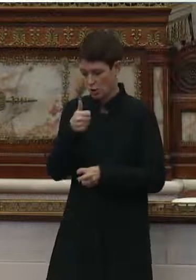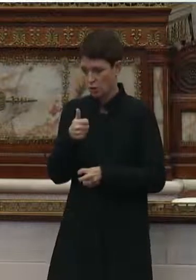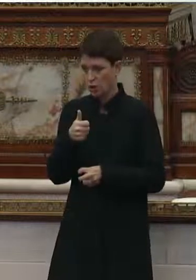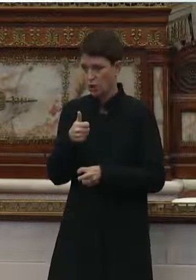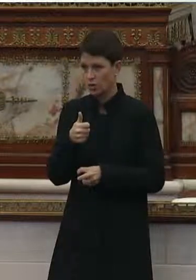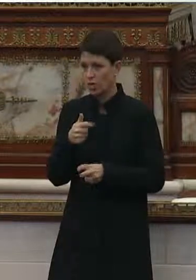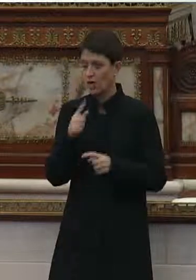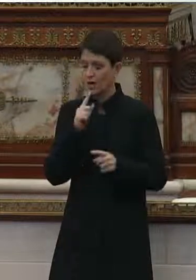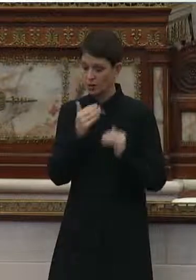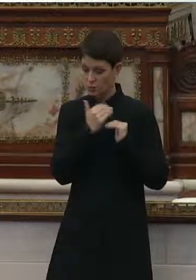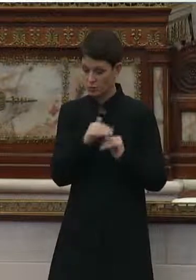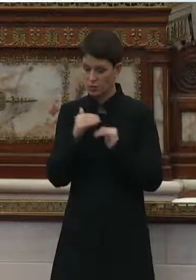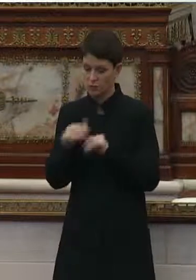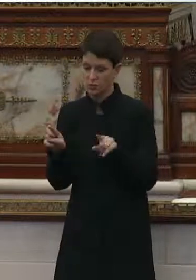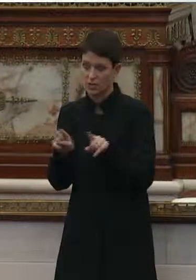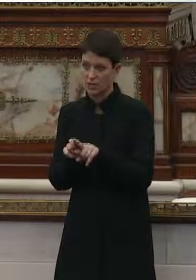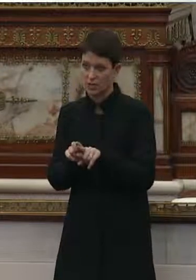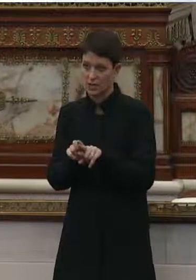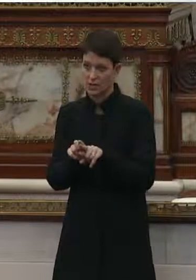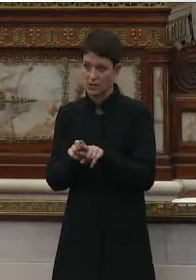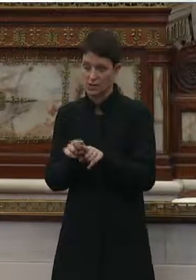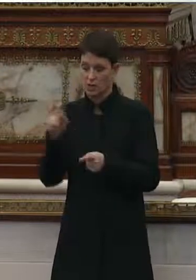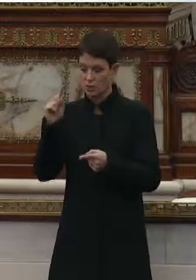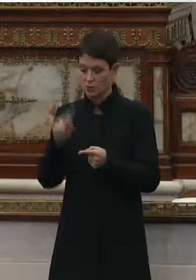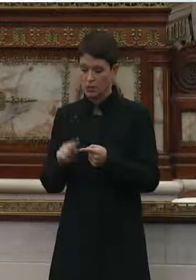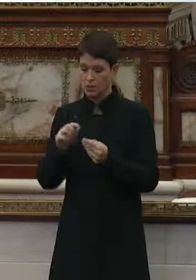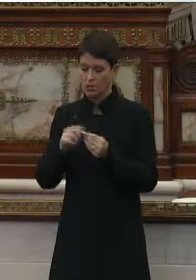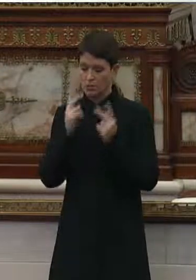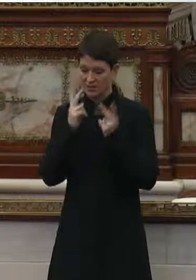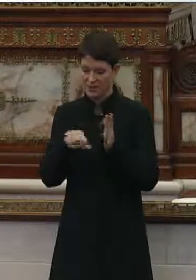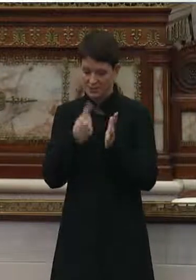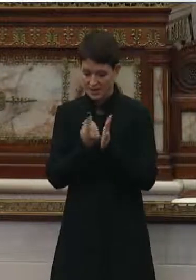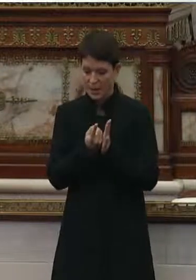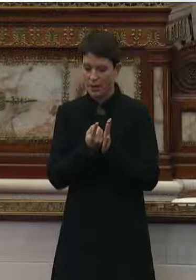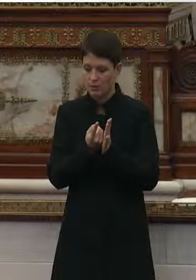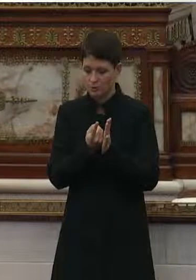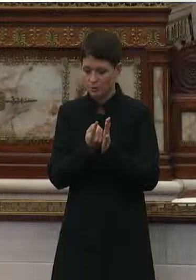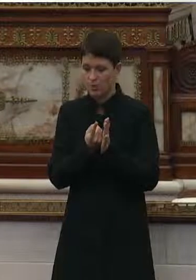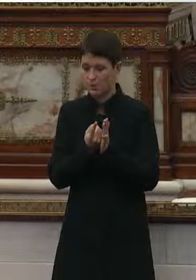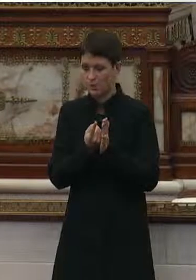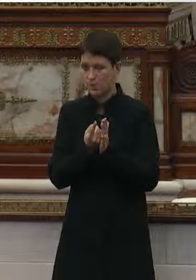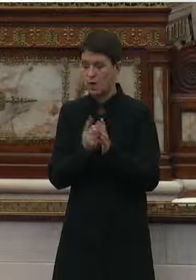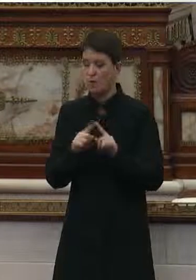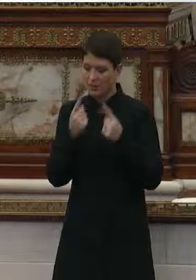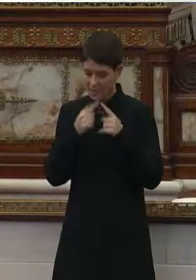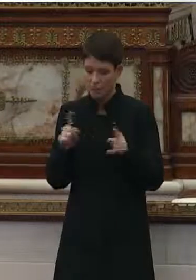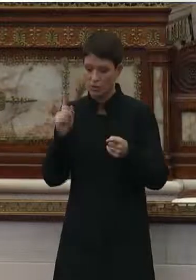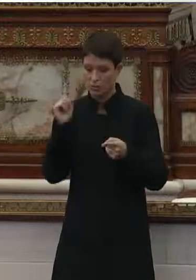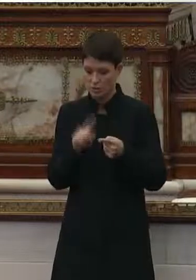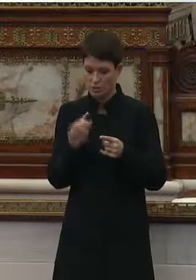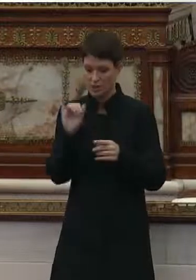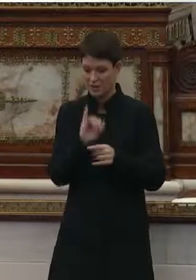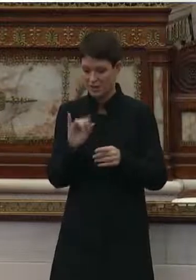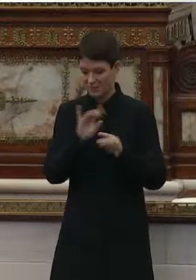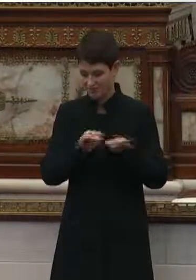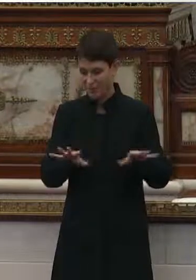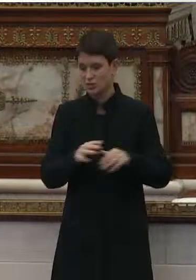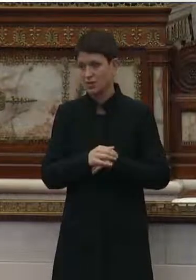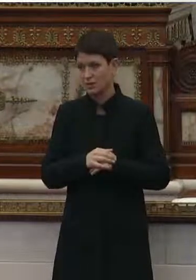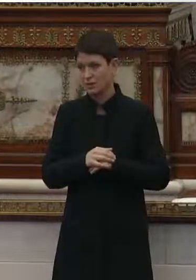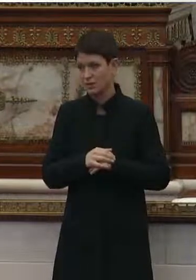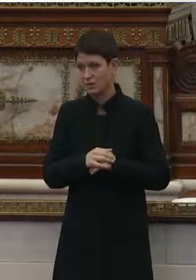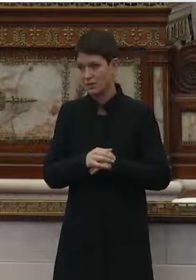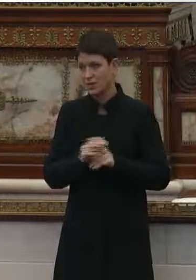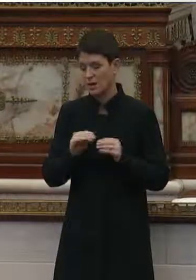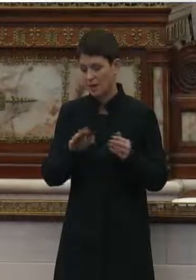restrictions like reductions in visiting hours have been, they work to reduce infection and to